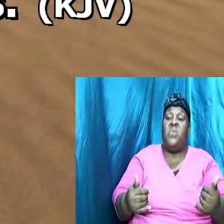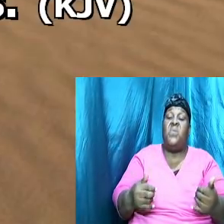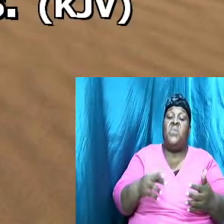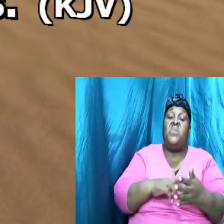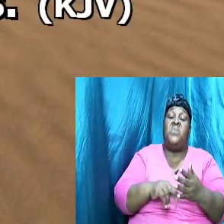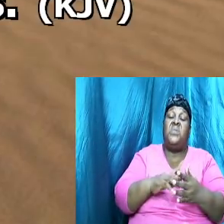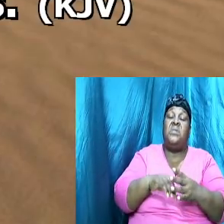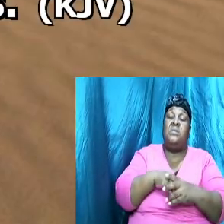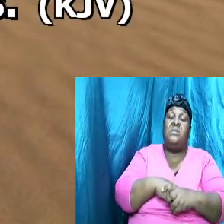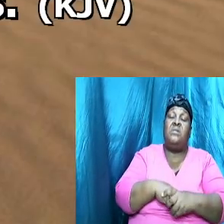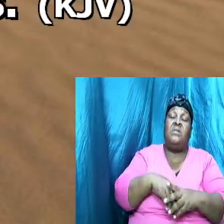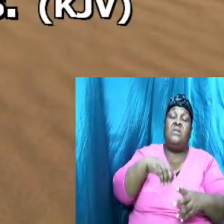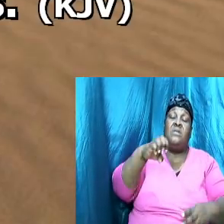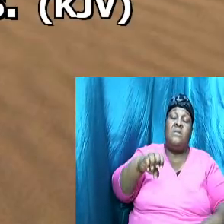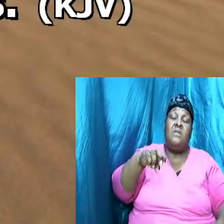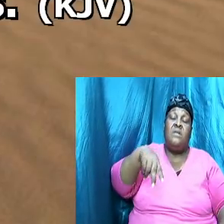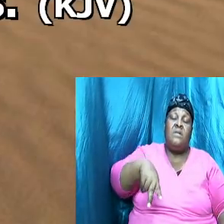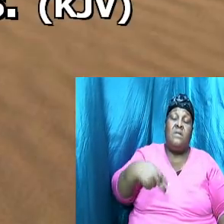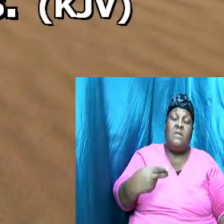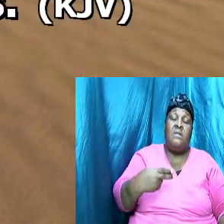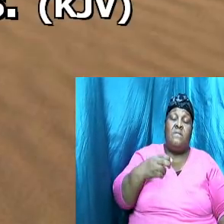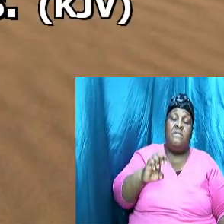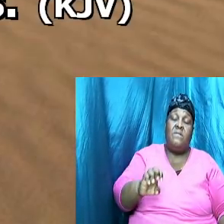Ephesians about the church